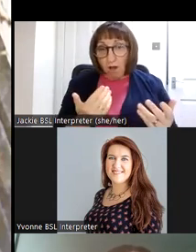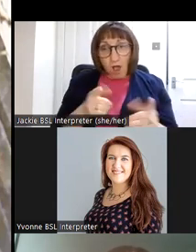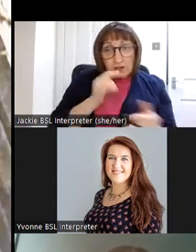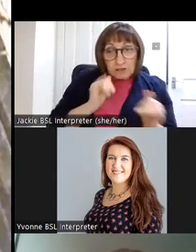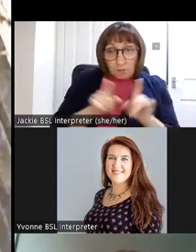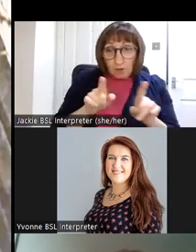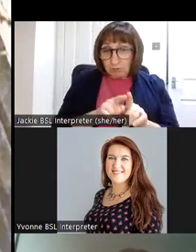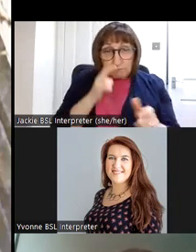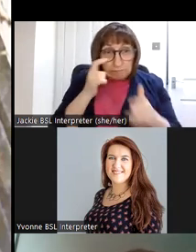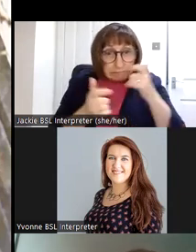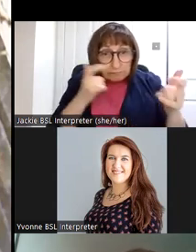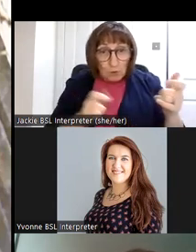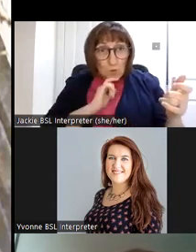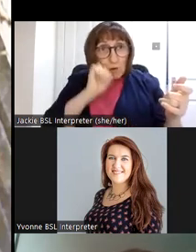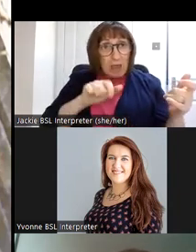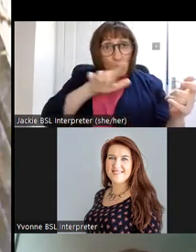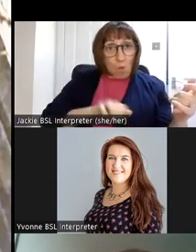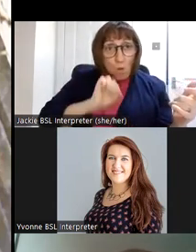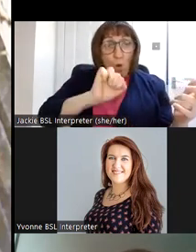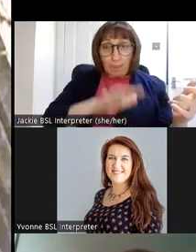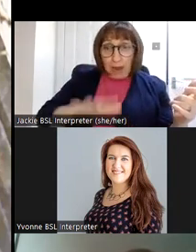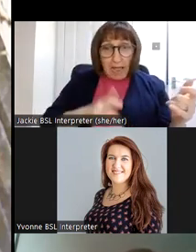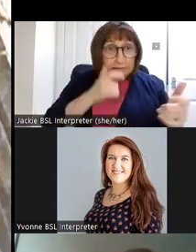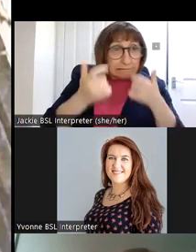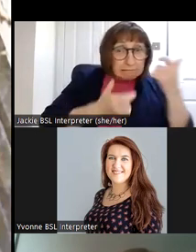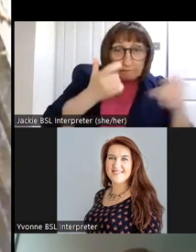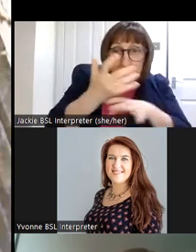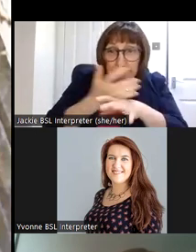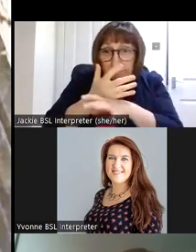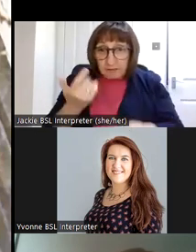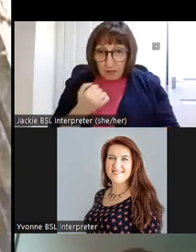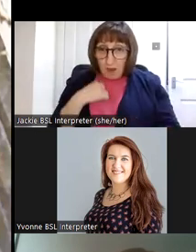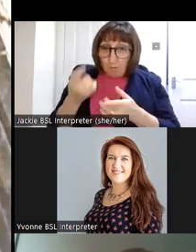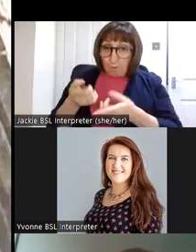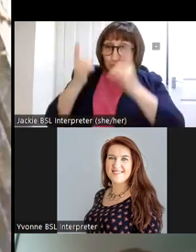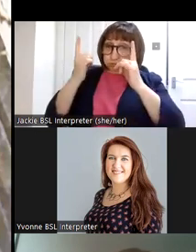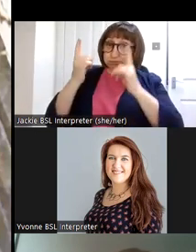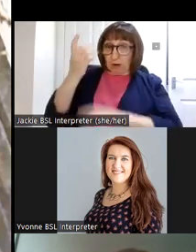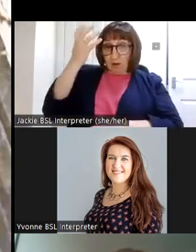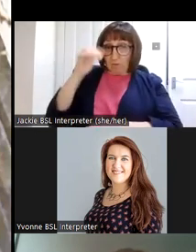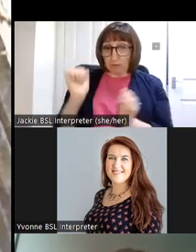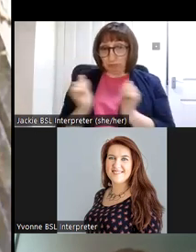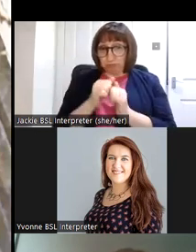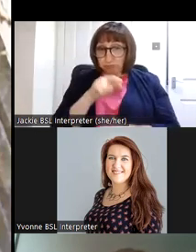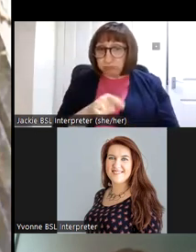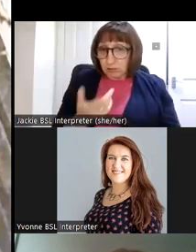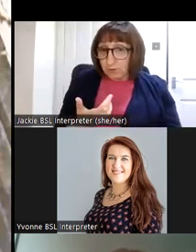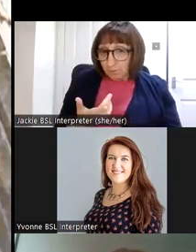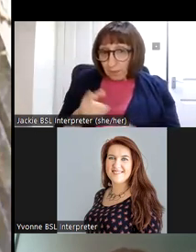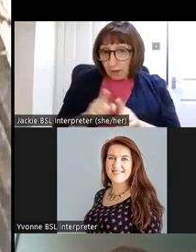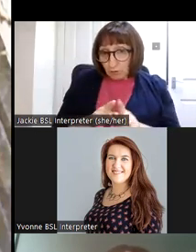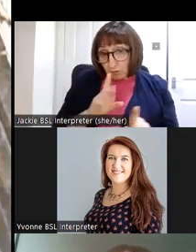just about finding out who the owner is um ministerial consent may be required uh you need to give